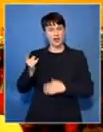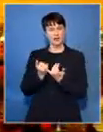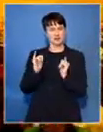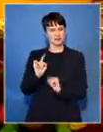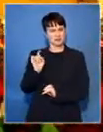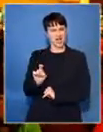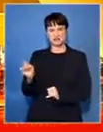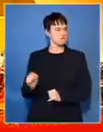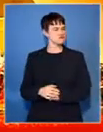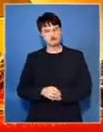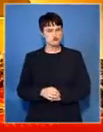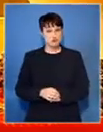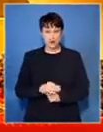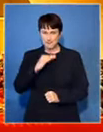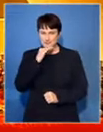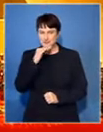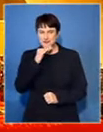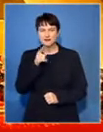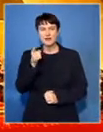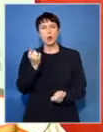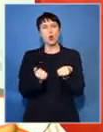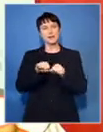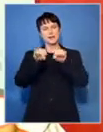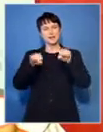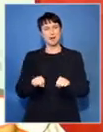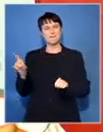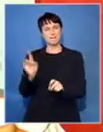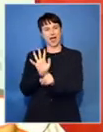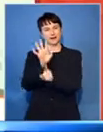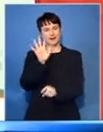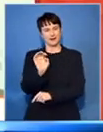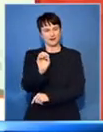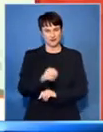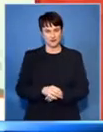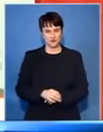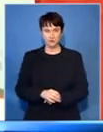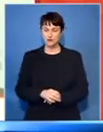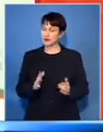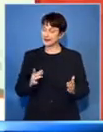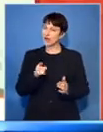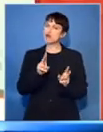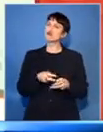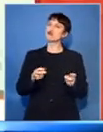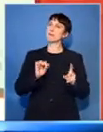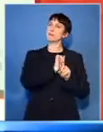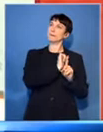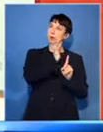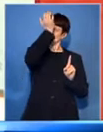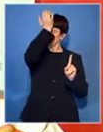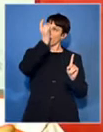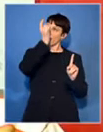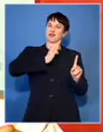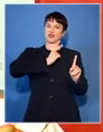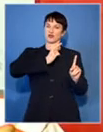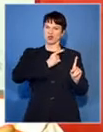constituted an attack on the judiciary. It is not because it is President Jacob Zuma's rape strike. It is because it